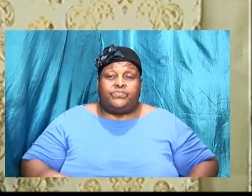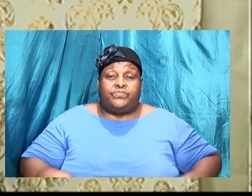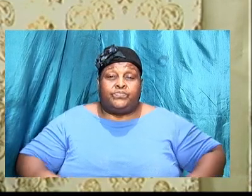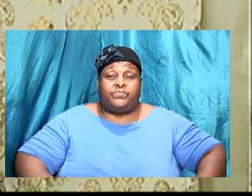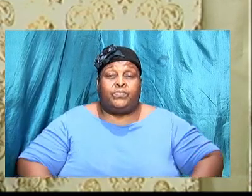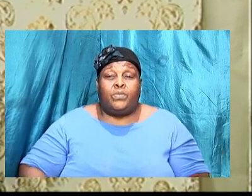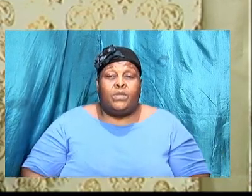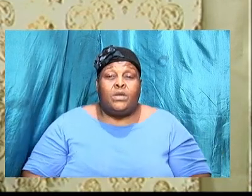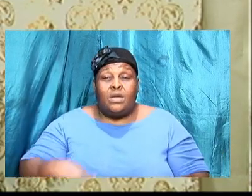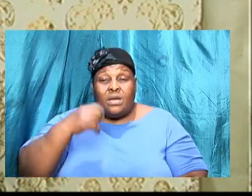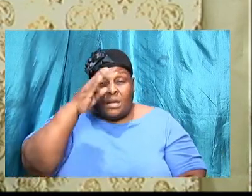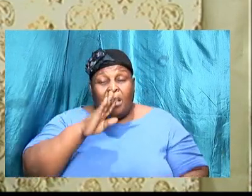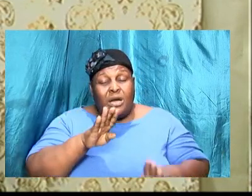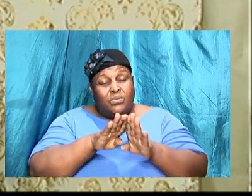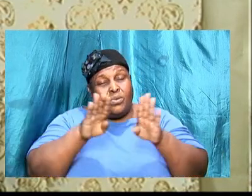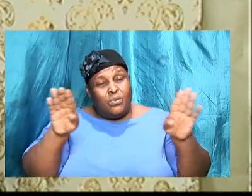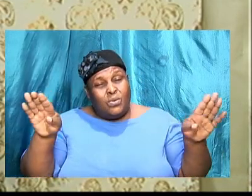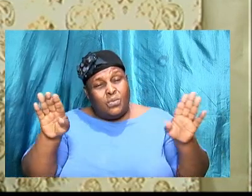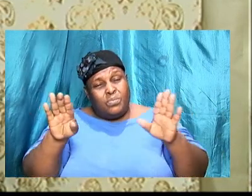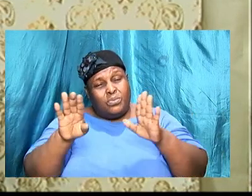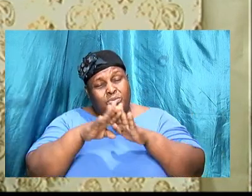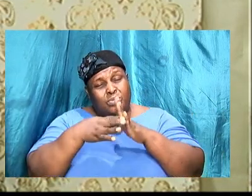he he he open the doors